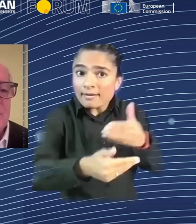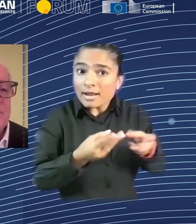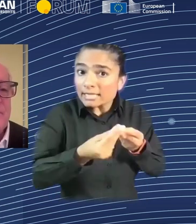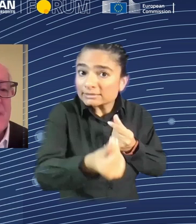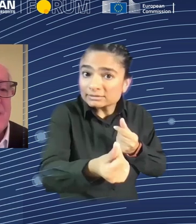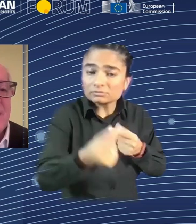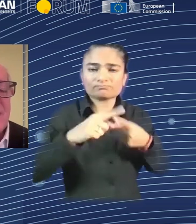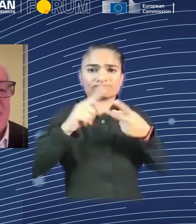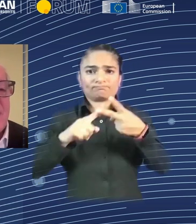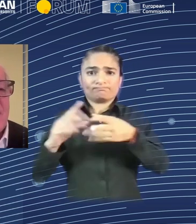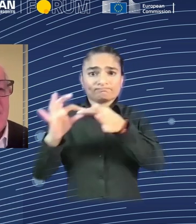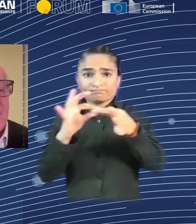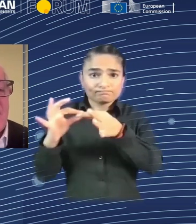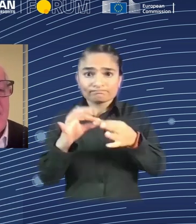do?